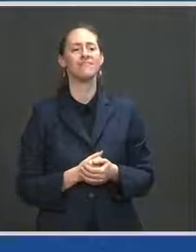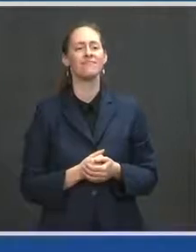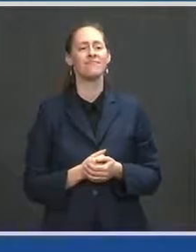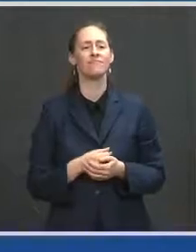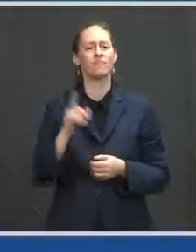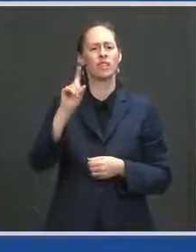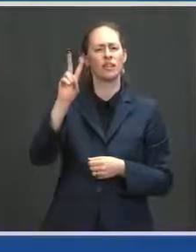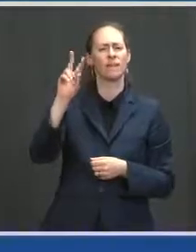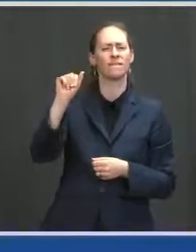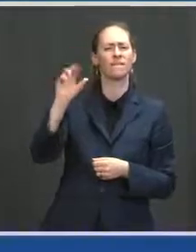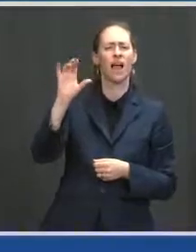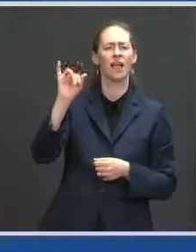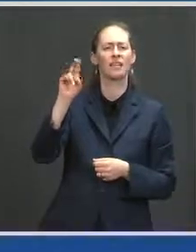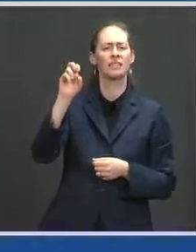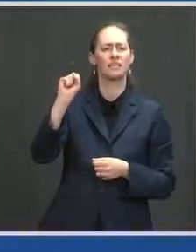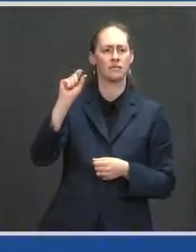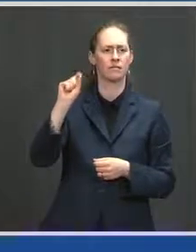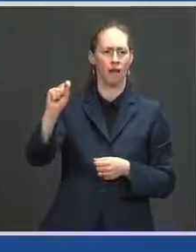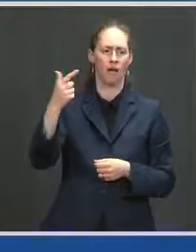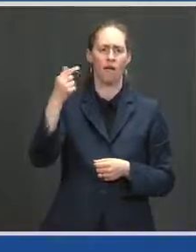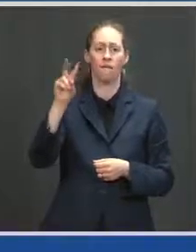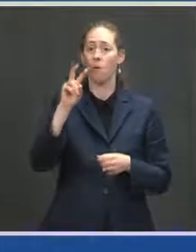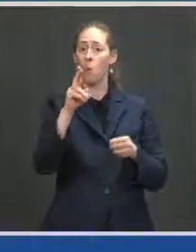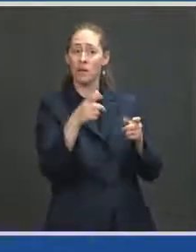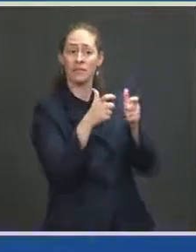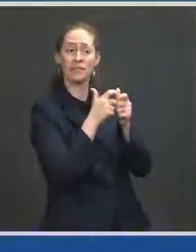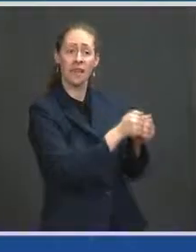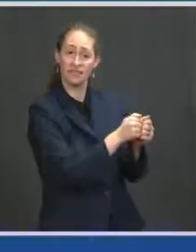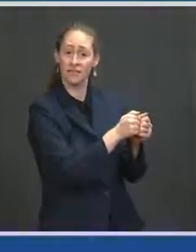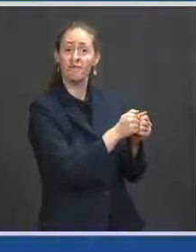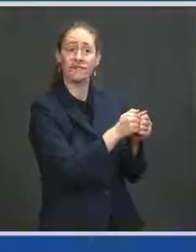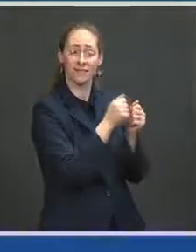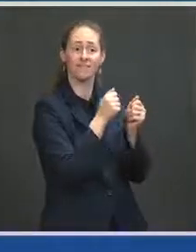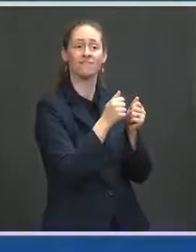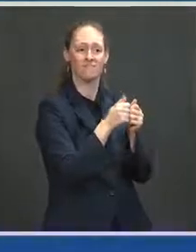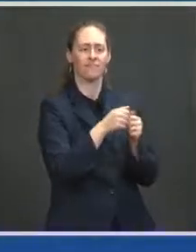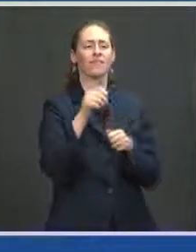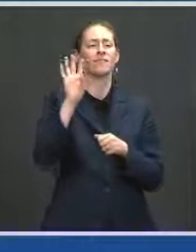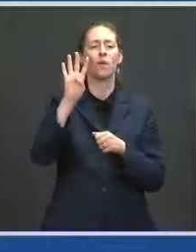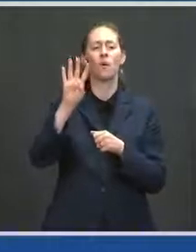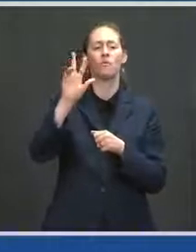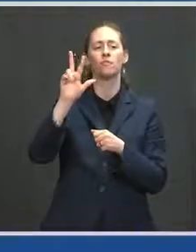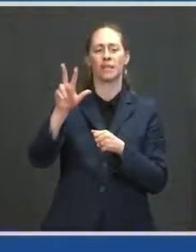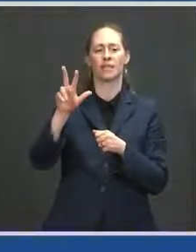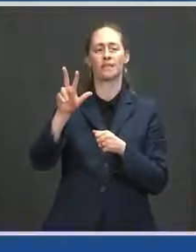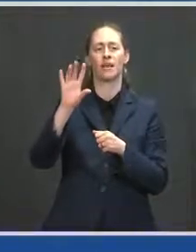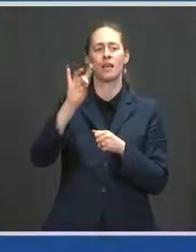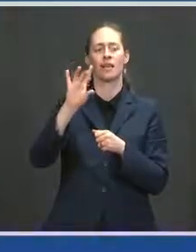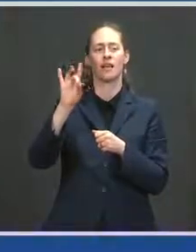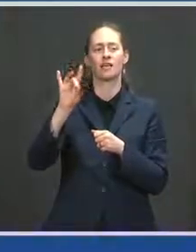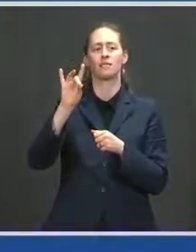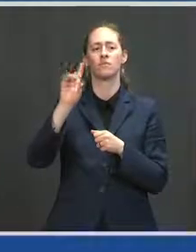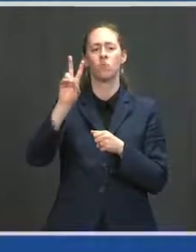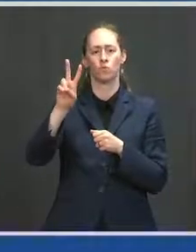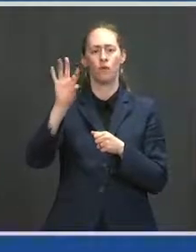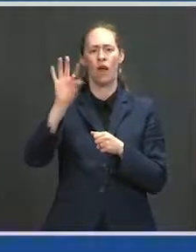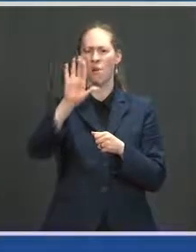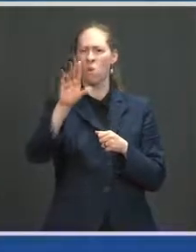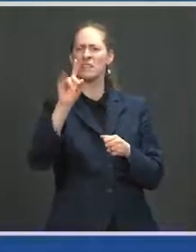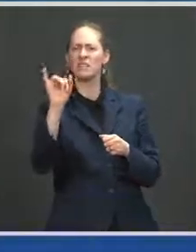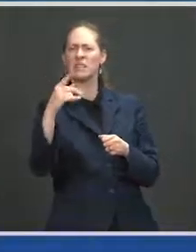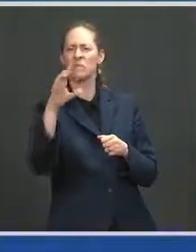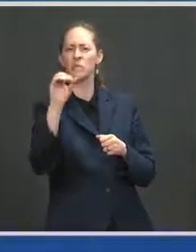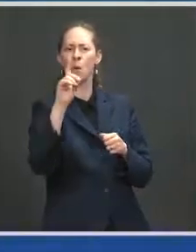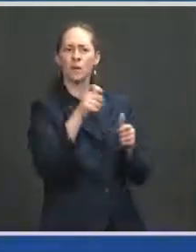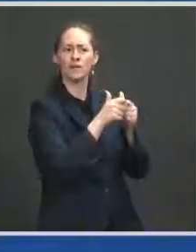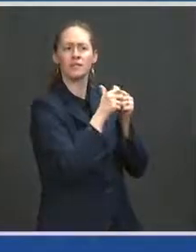or text your zip code to 438829 to get a